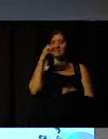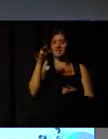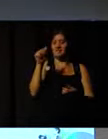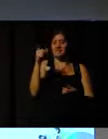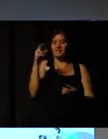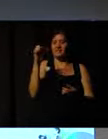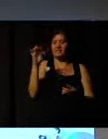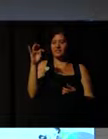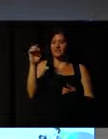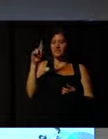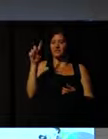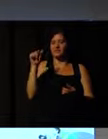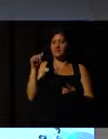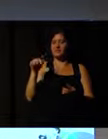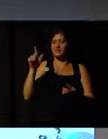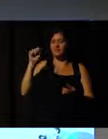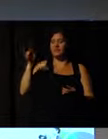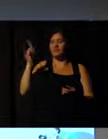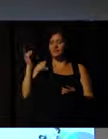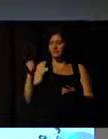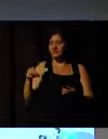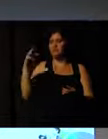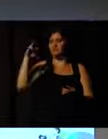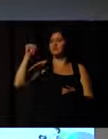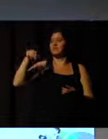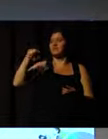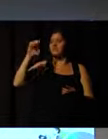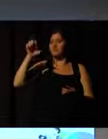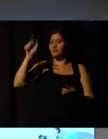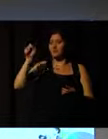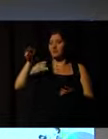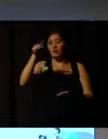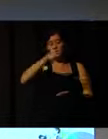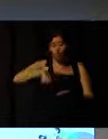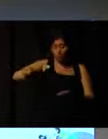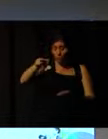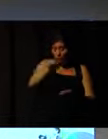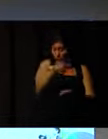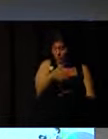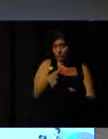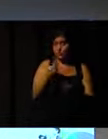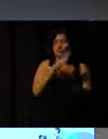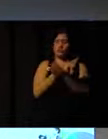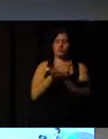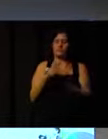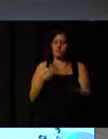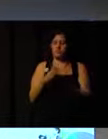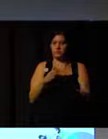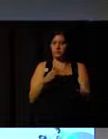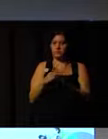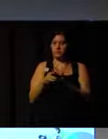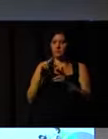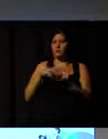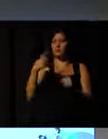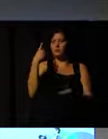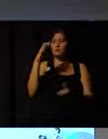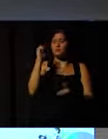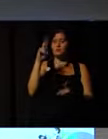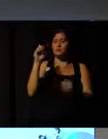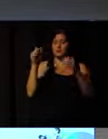Mahatma Gandhi, or Nelson Mandela, all started out by rallying behind a course.